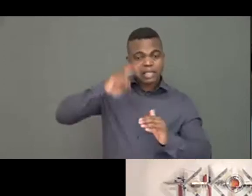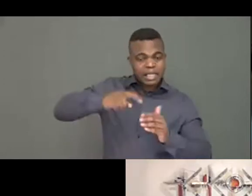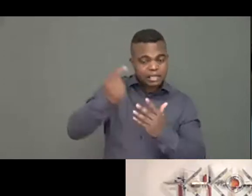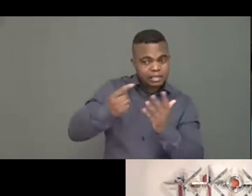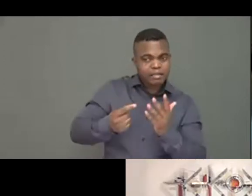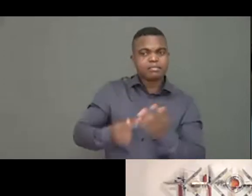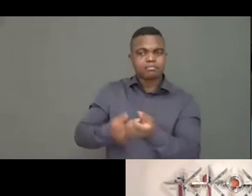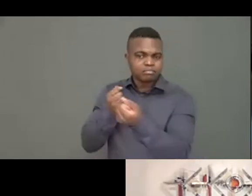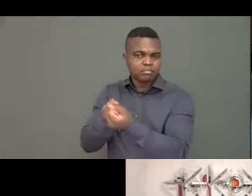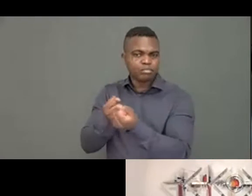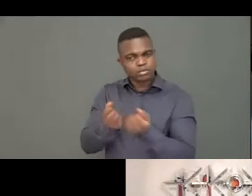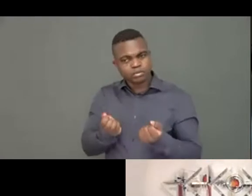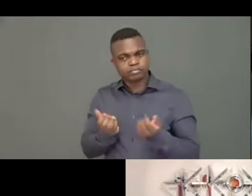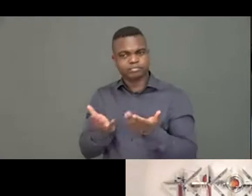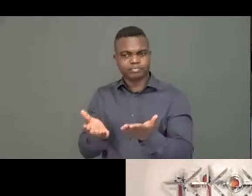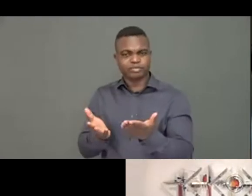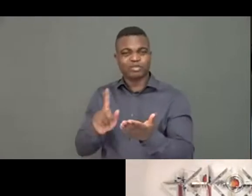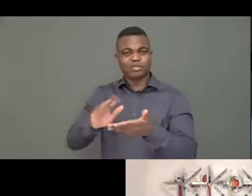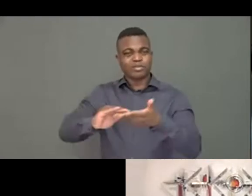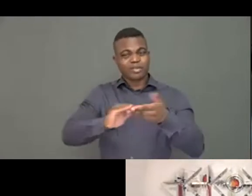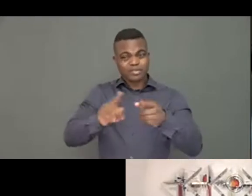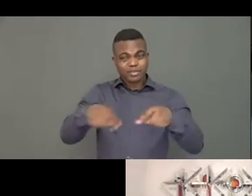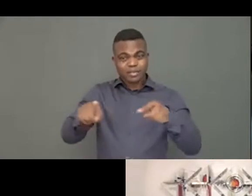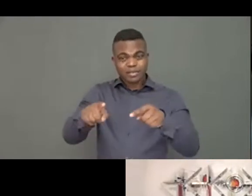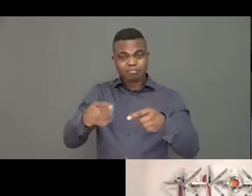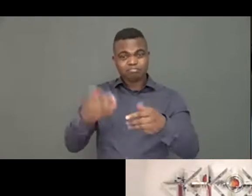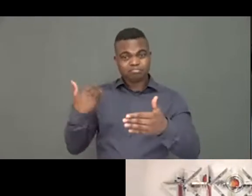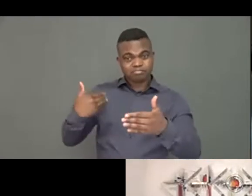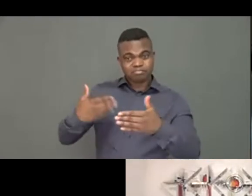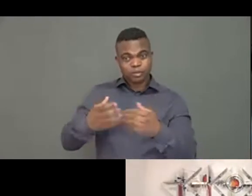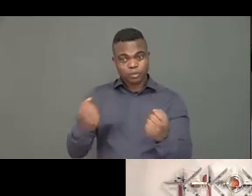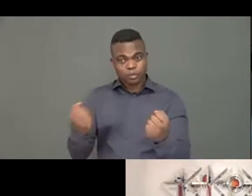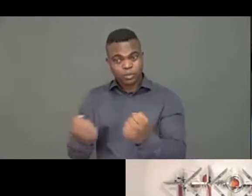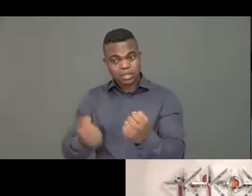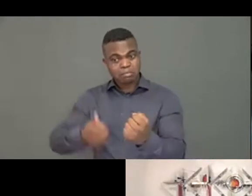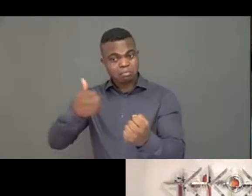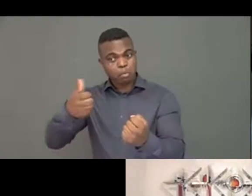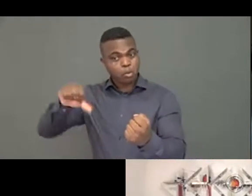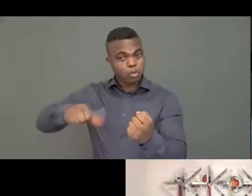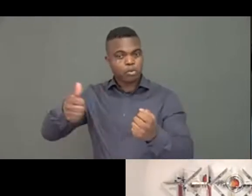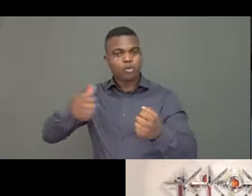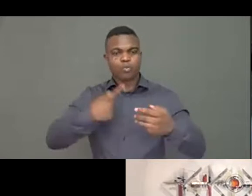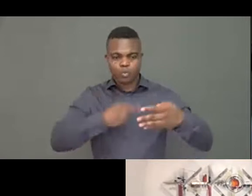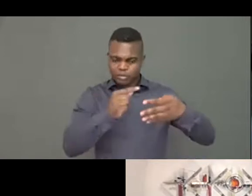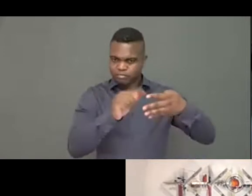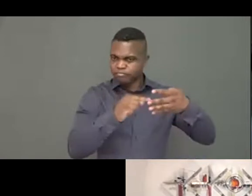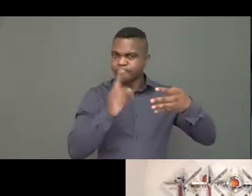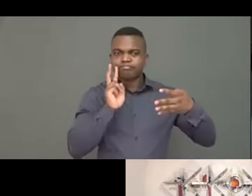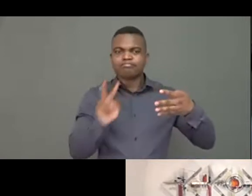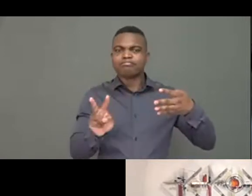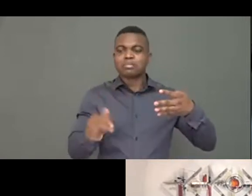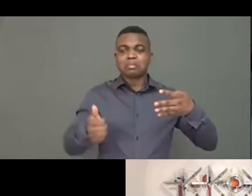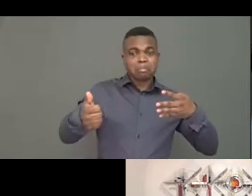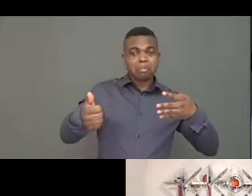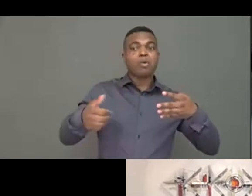their actions and improve on that. Okay, so it's a way of getting a good amount of data for yourselves and for the